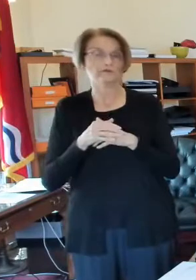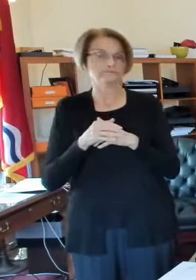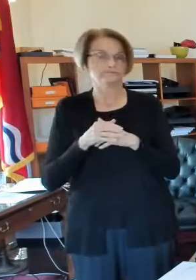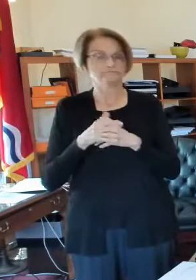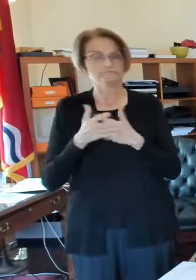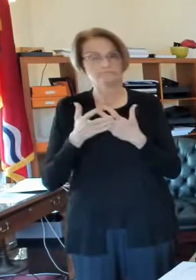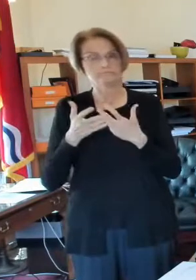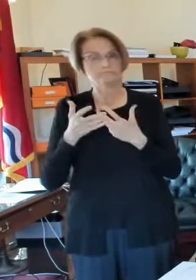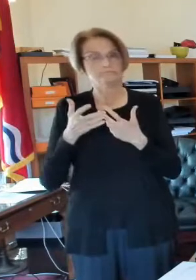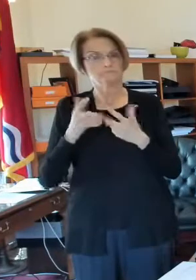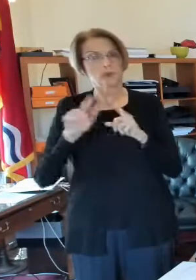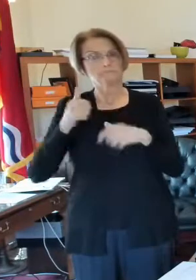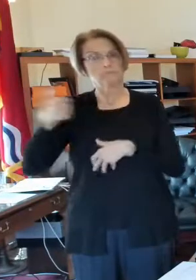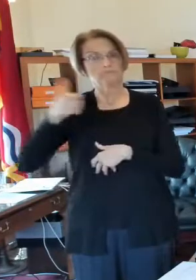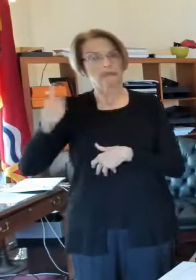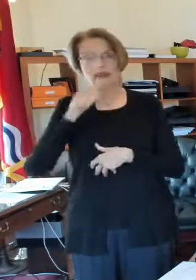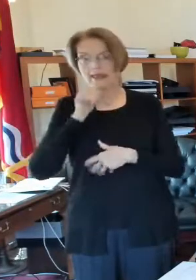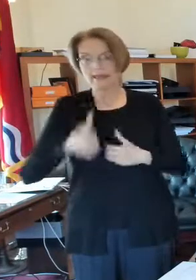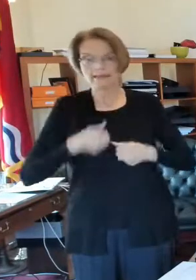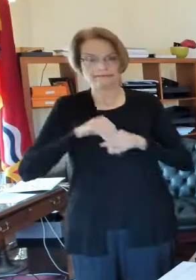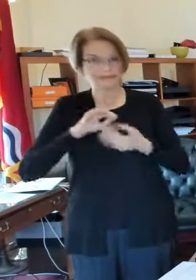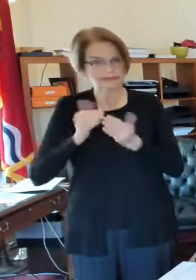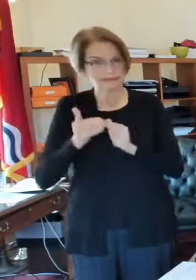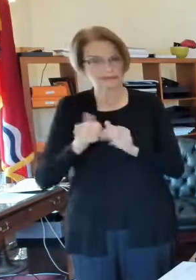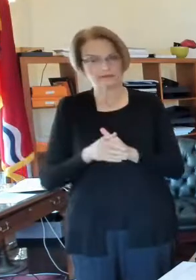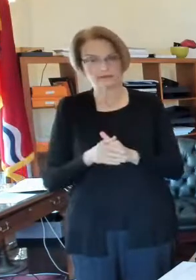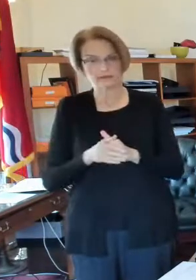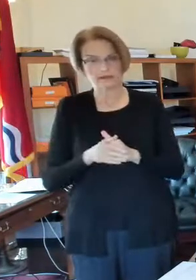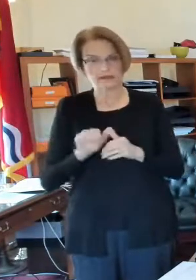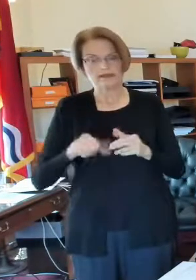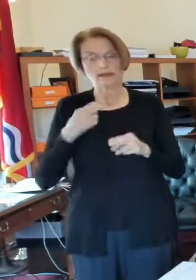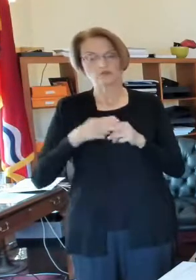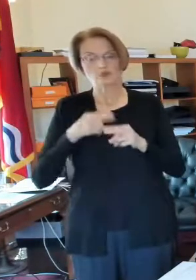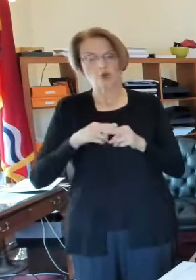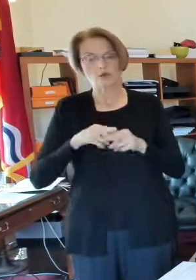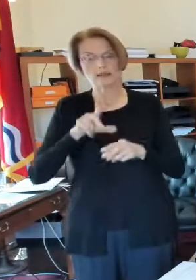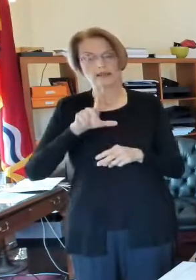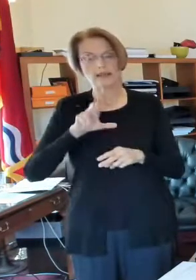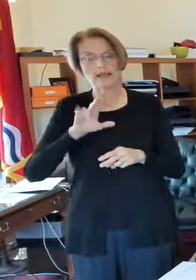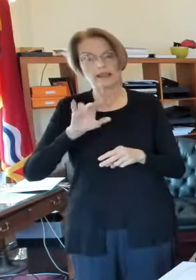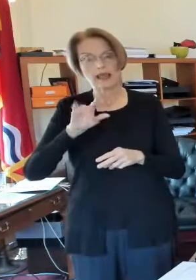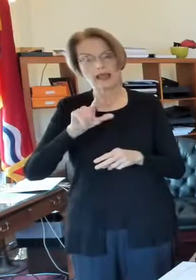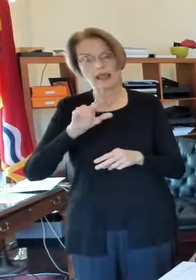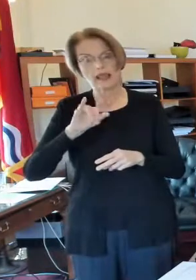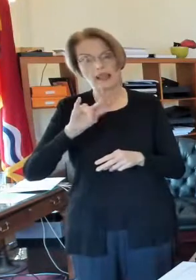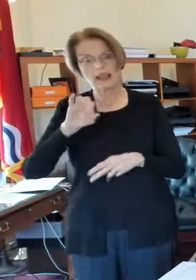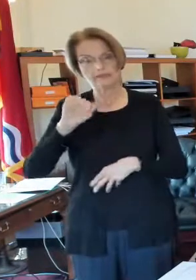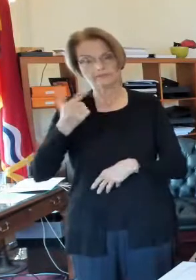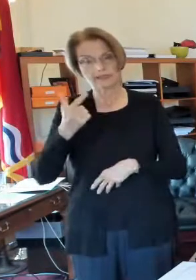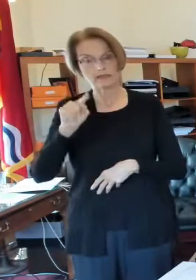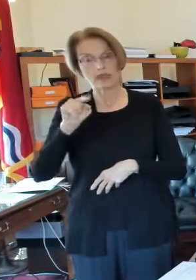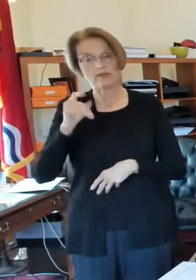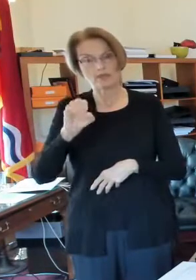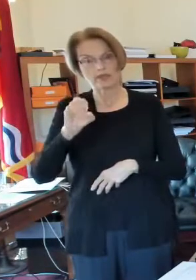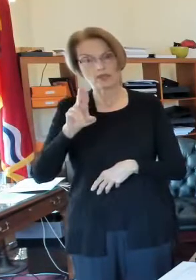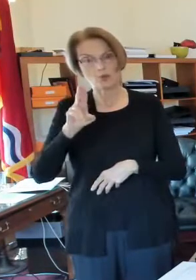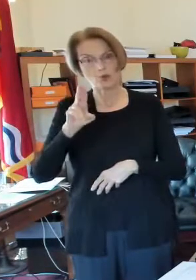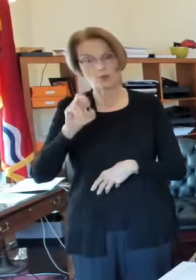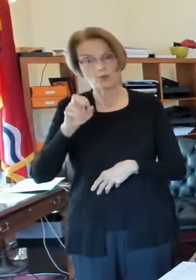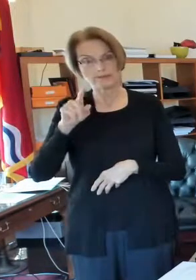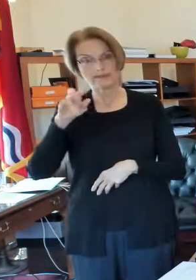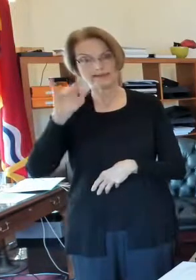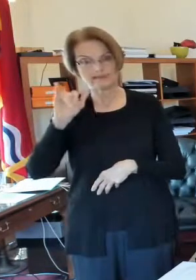the city while living somewhere else. And we call that lifting the residency requirement. The vote count on that was almost